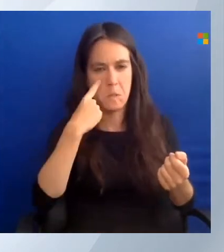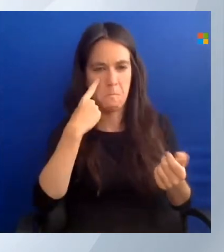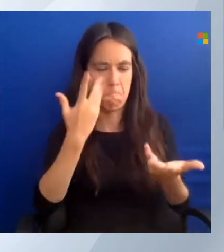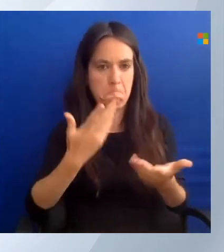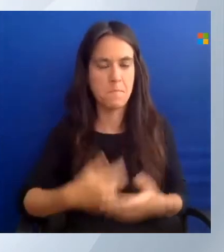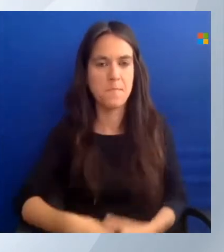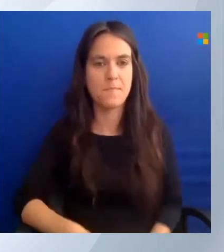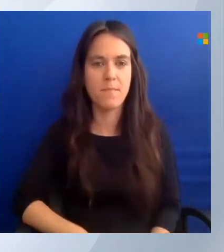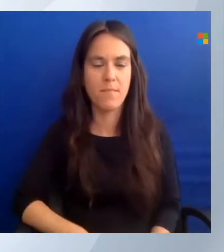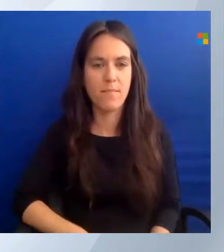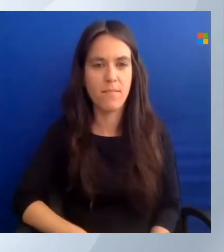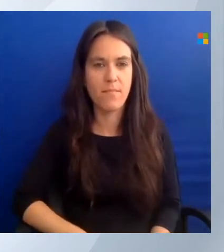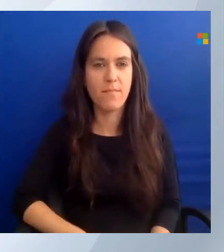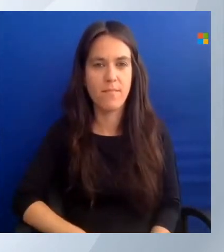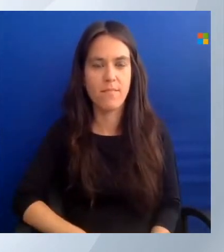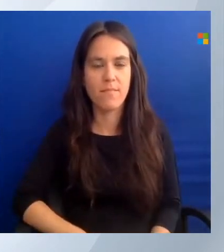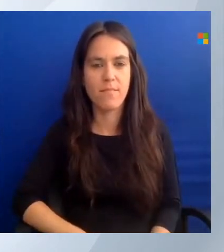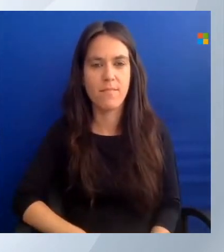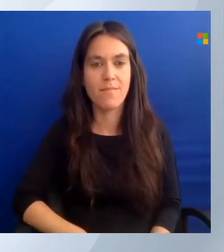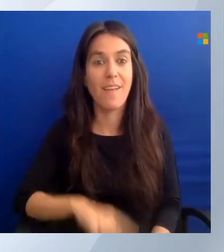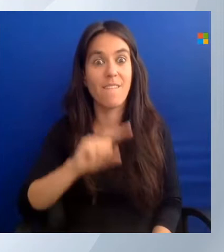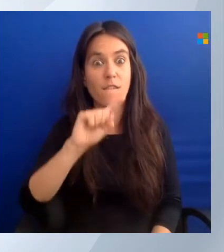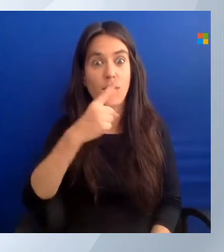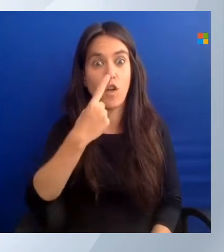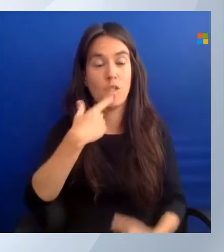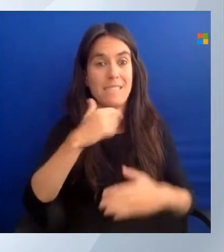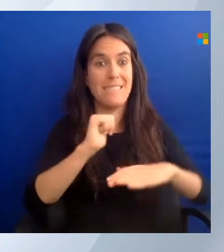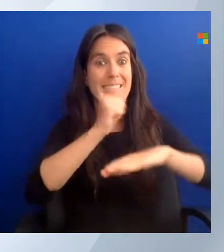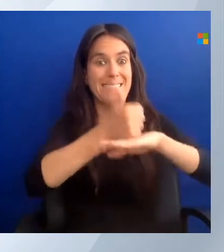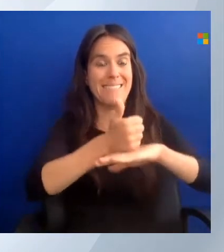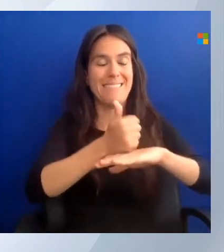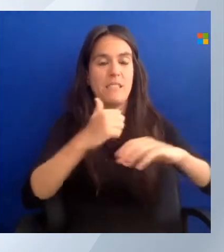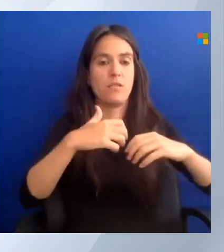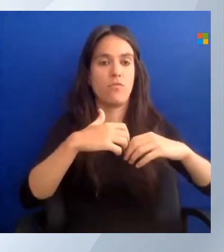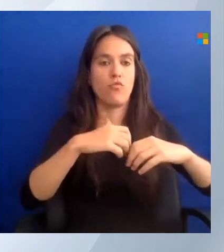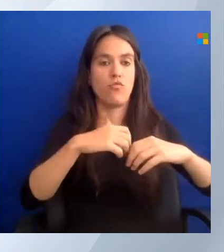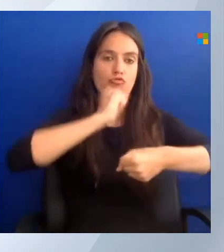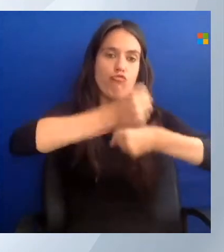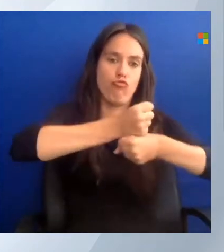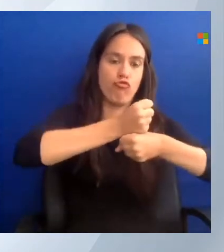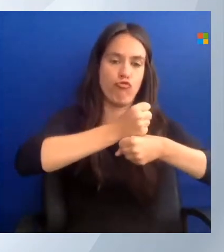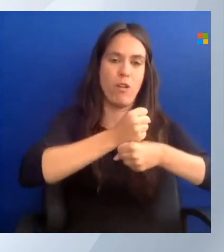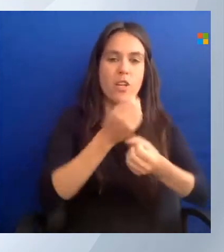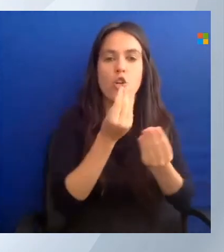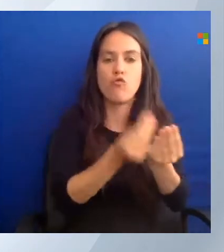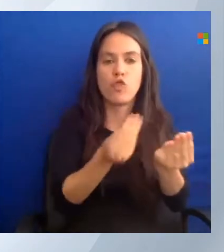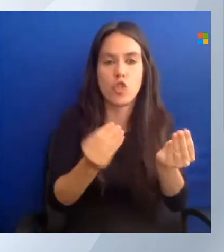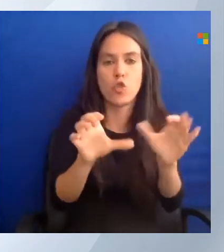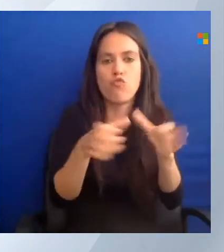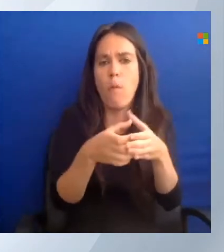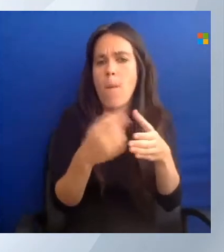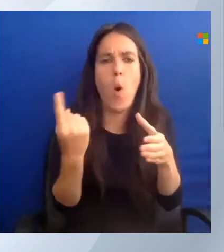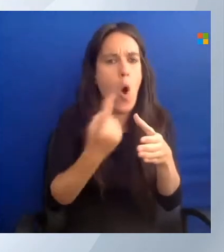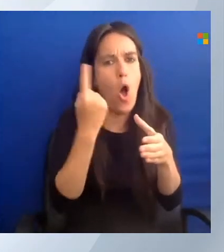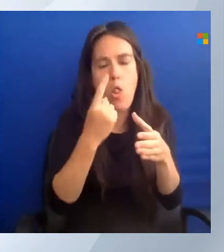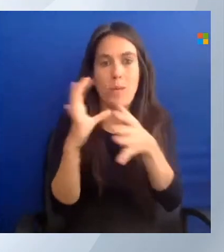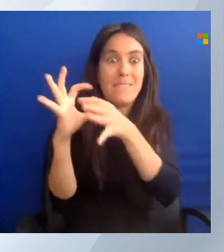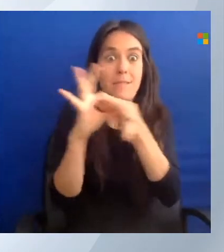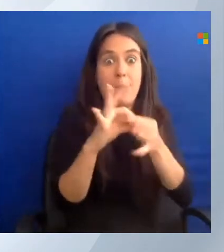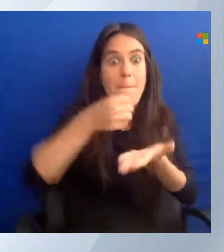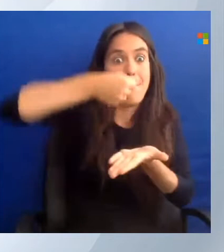First, I need to create a resource group to deploy it to. It's always based on the resource group and ARM template.